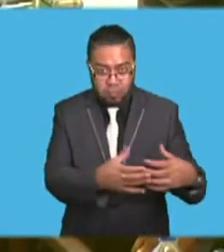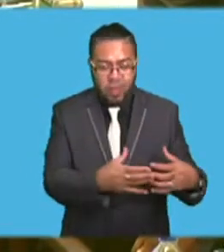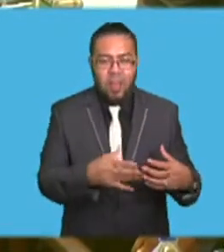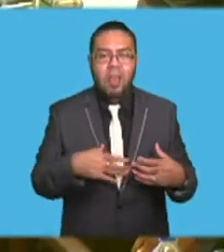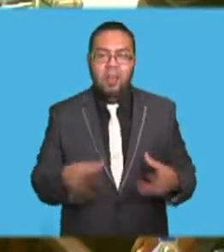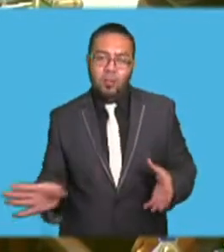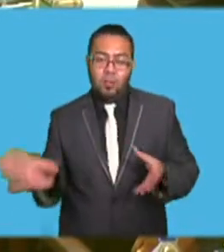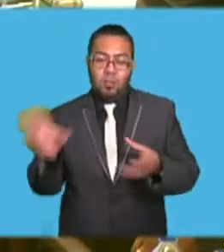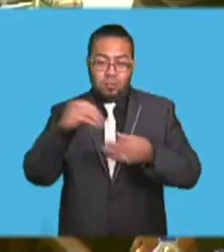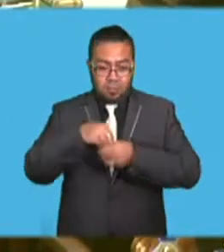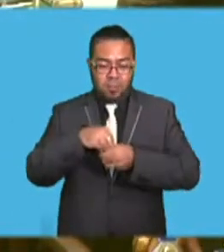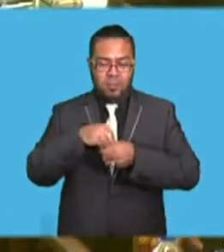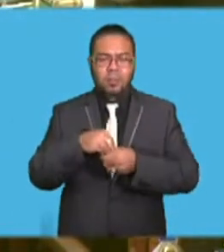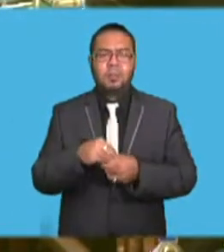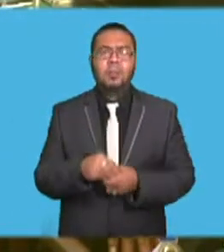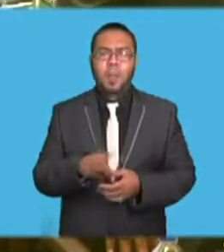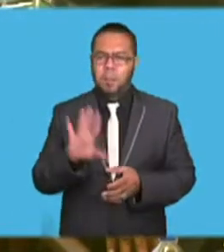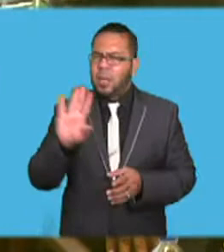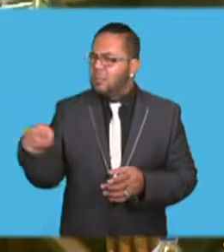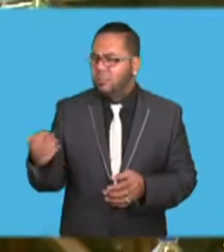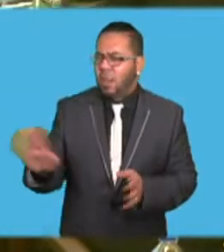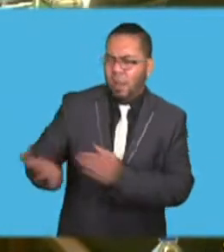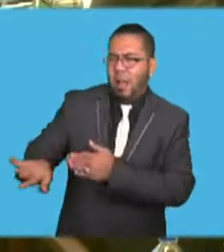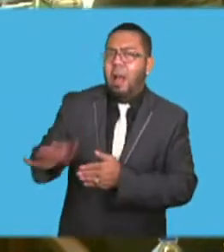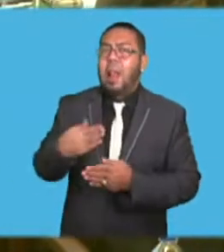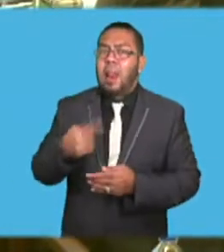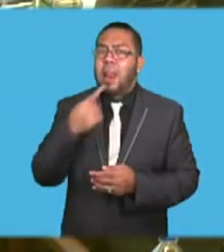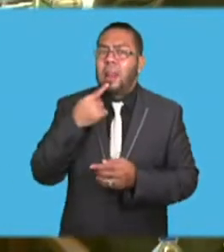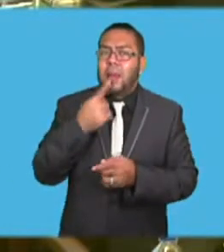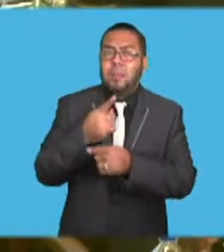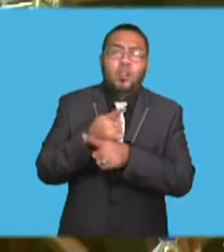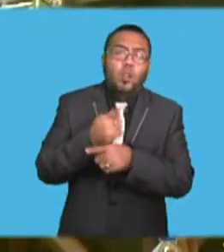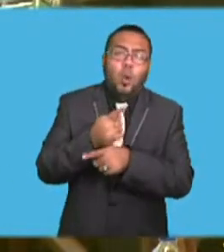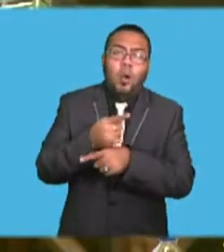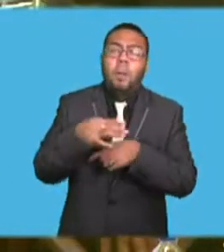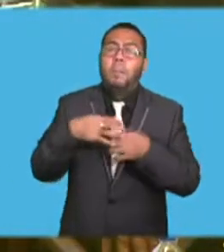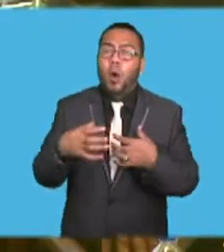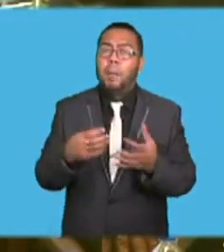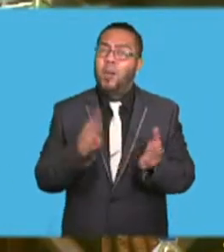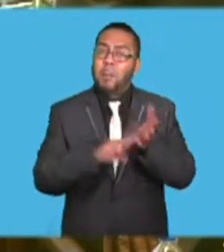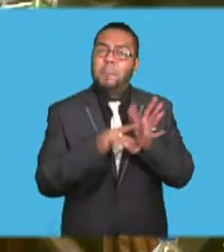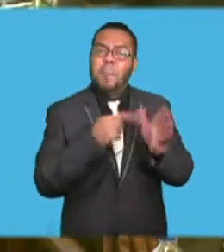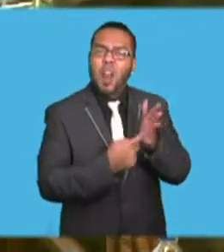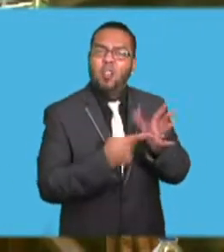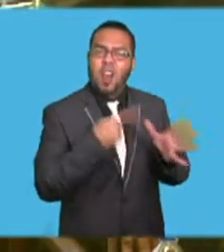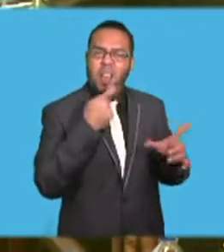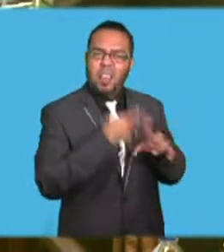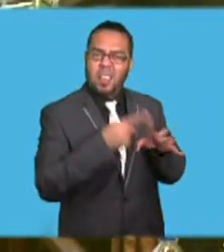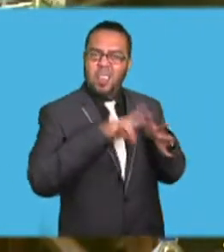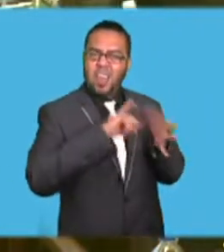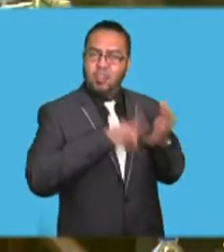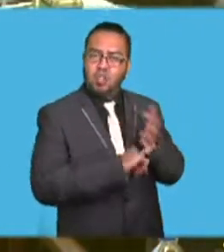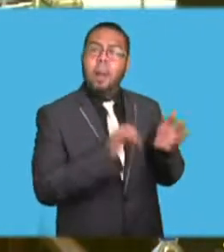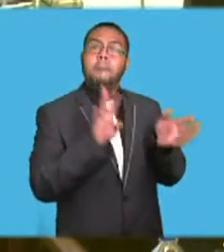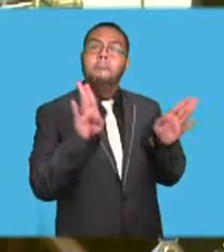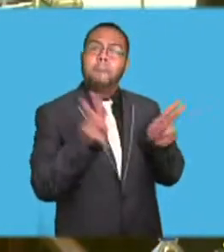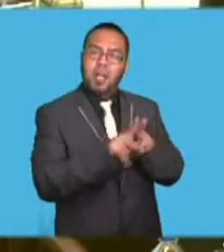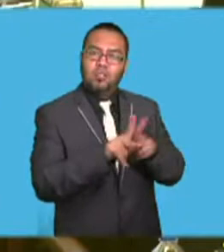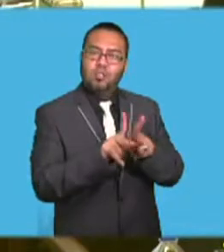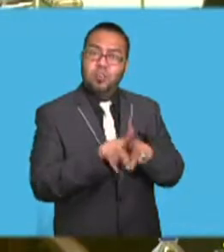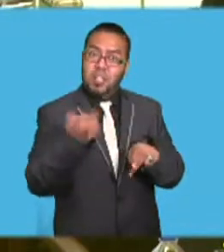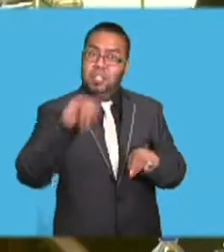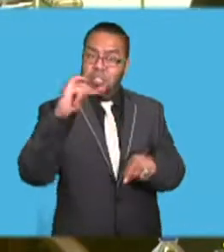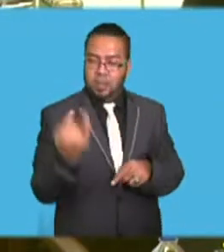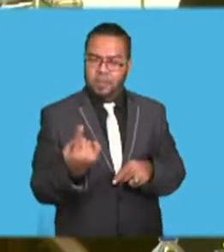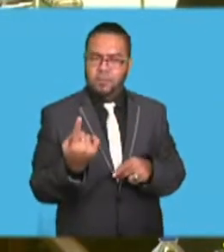But let me talk more about the market. But the Marrakesh partnership itself. I have mentioned, Madam Speaker, that in the